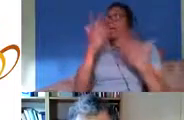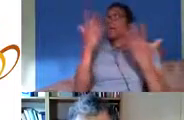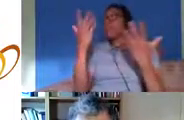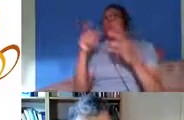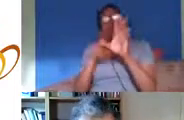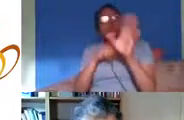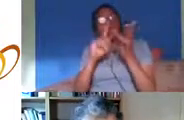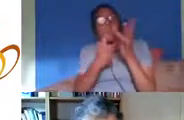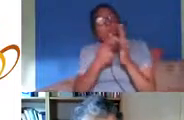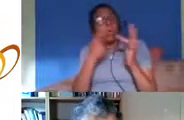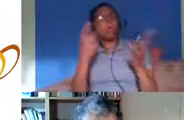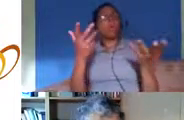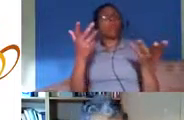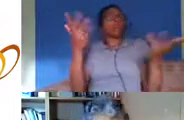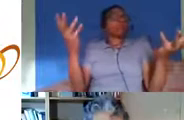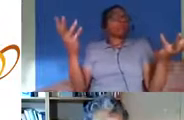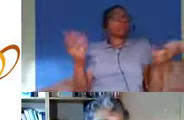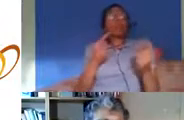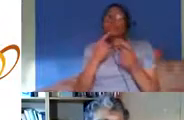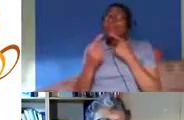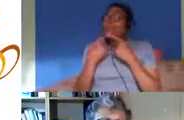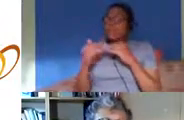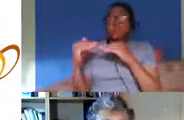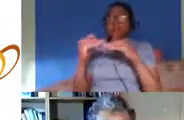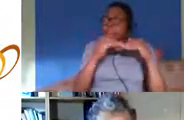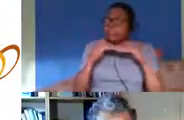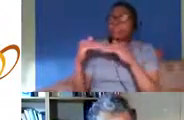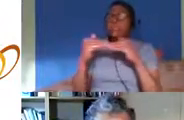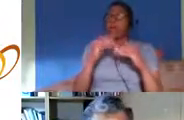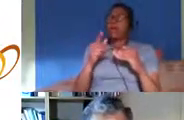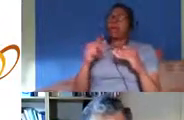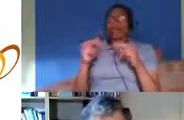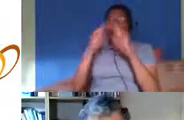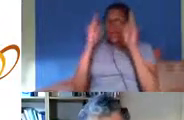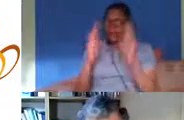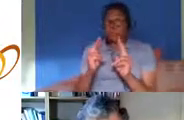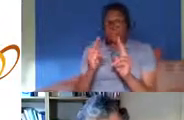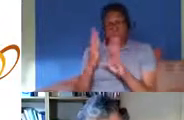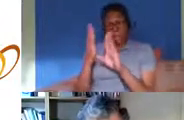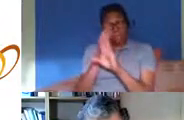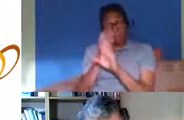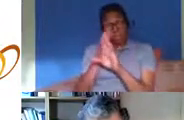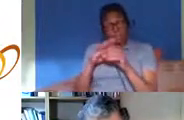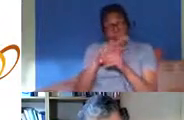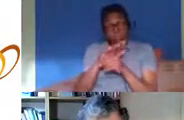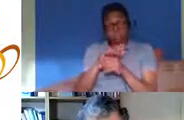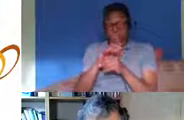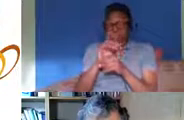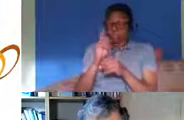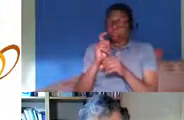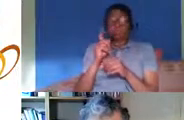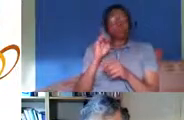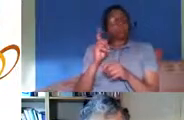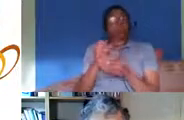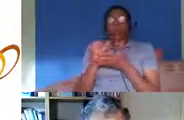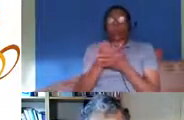the data shows consistently poorer quality housing housing but actually what we've also seen in some work that